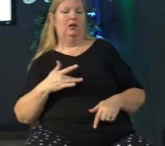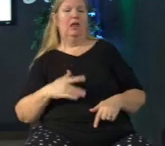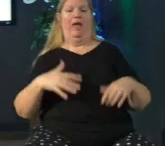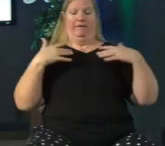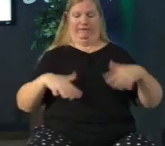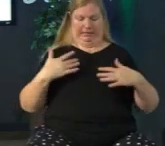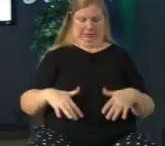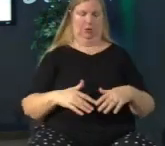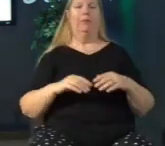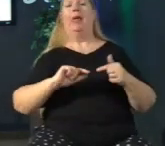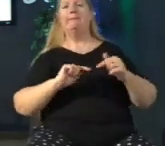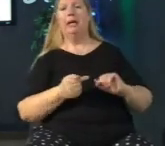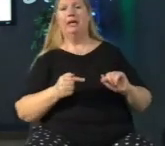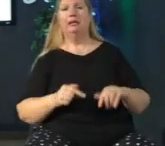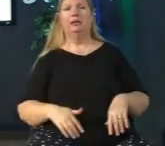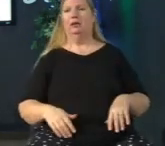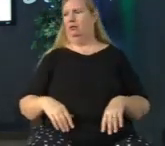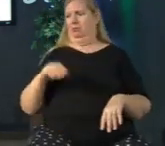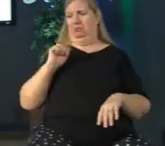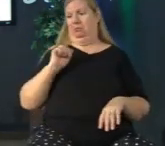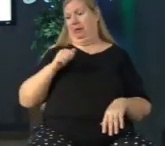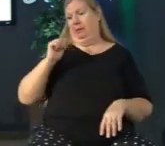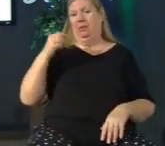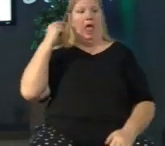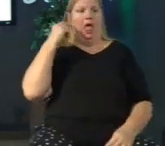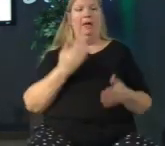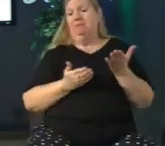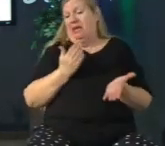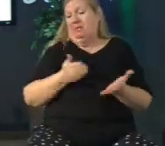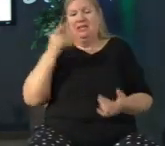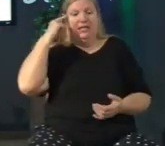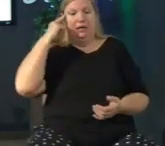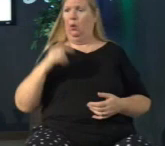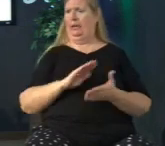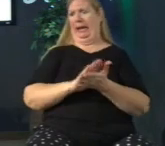now we might say that oh that'd be nice but think about it